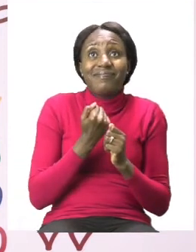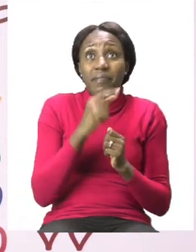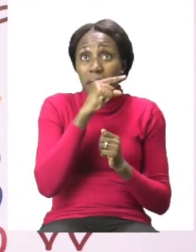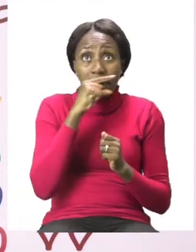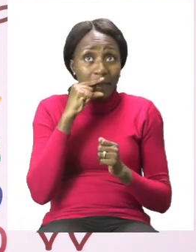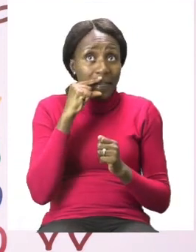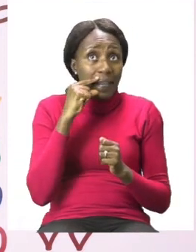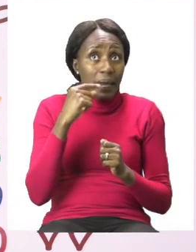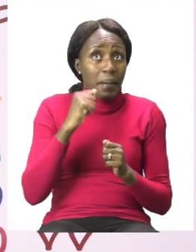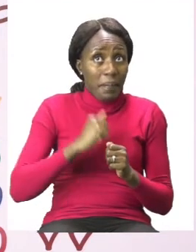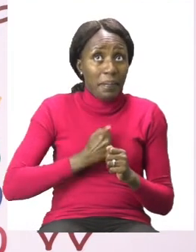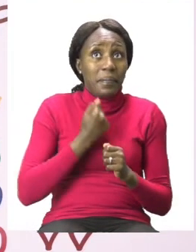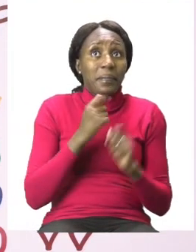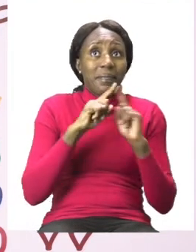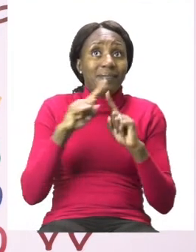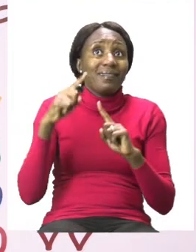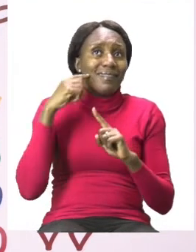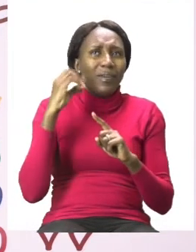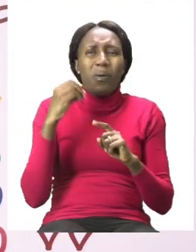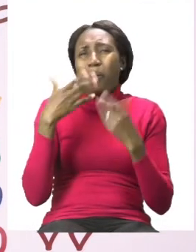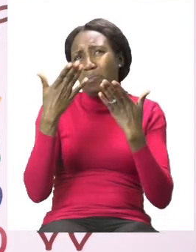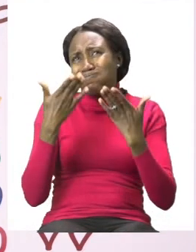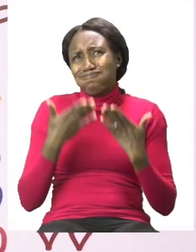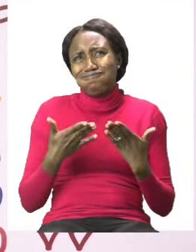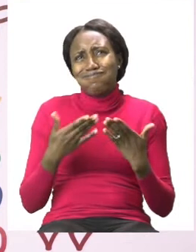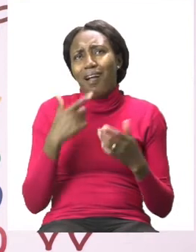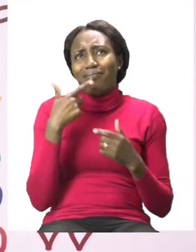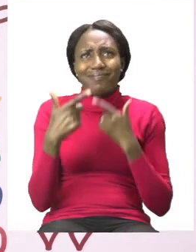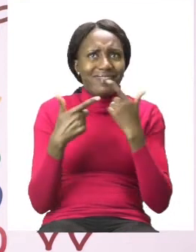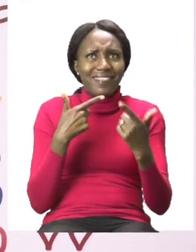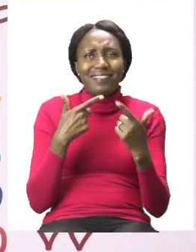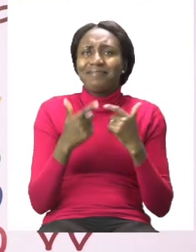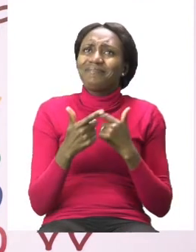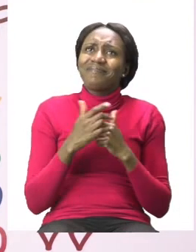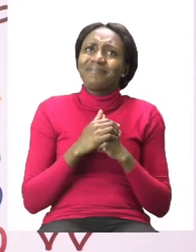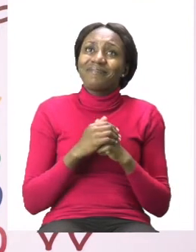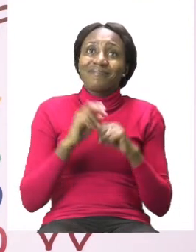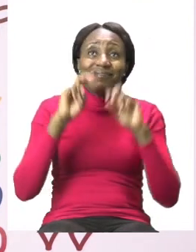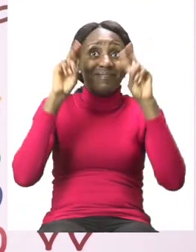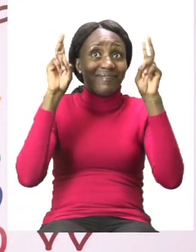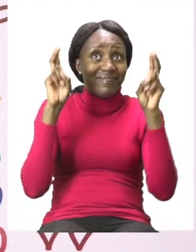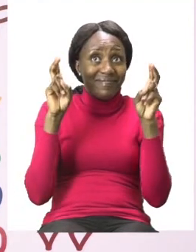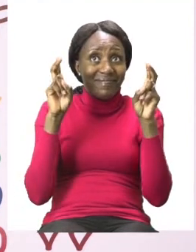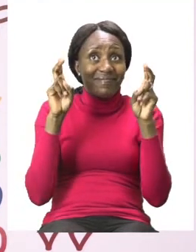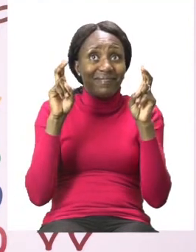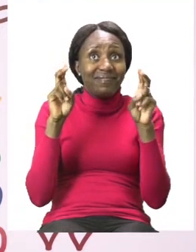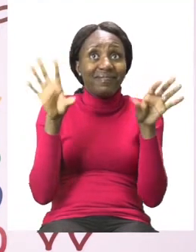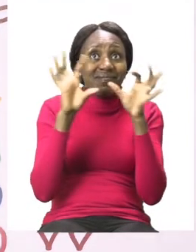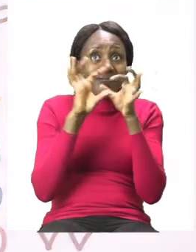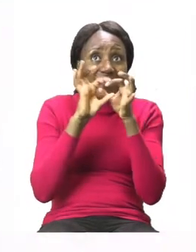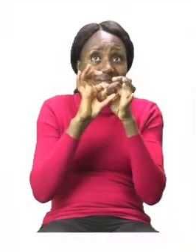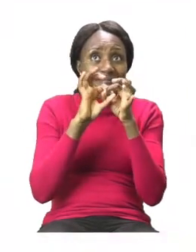is Teacher Mutsa and thank you so much for joining me today. Our theme this week is